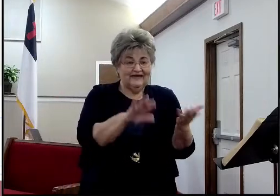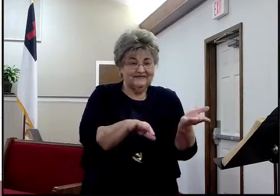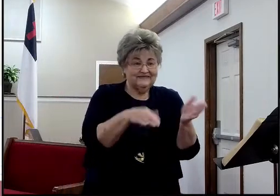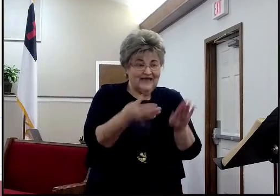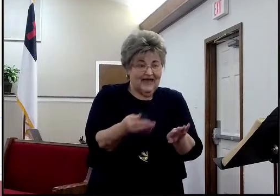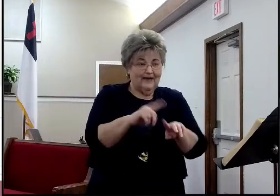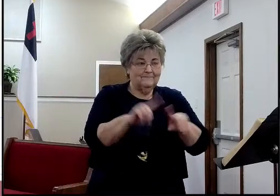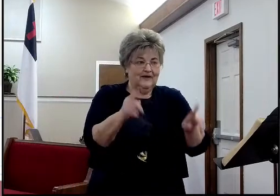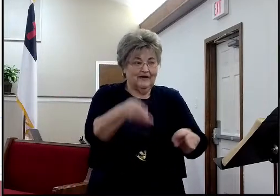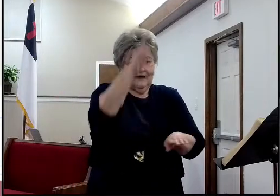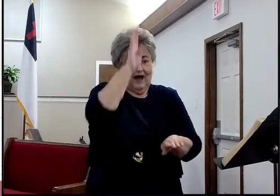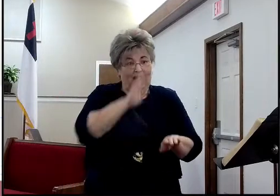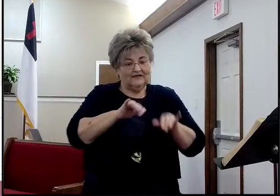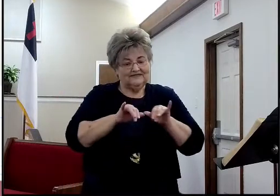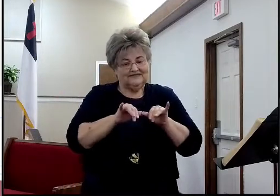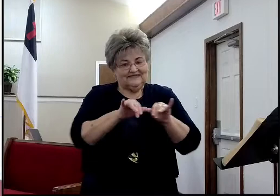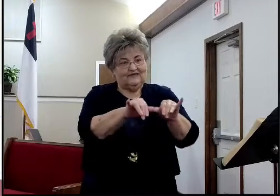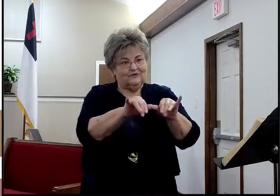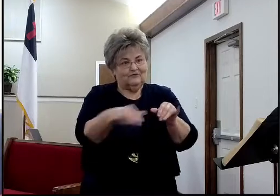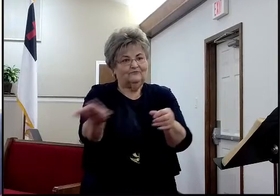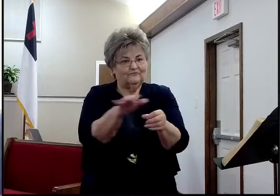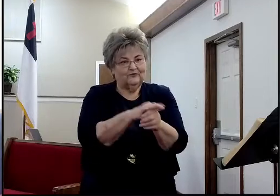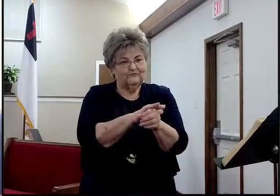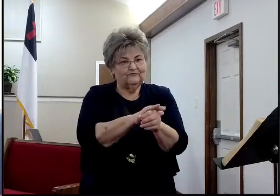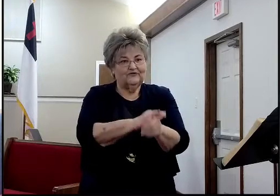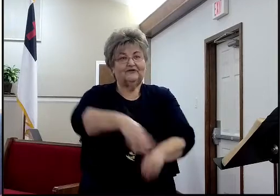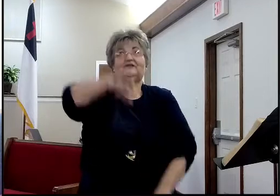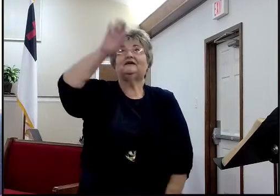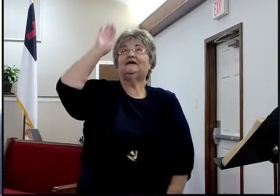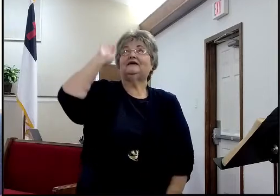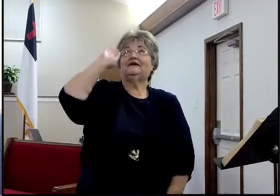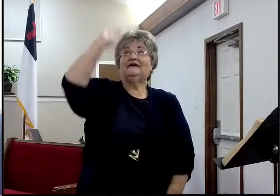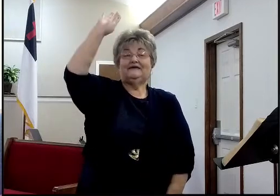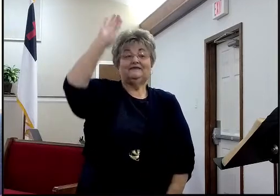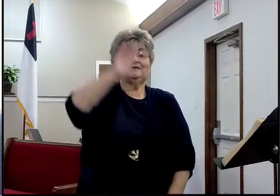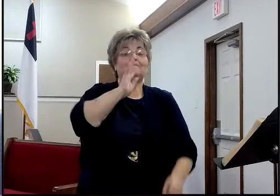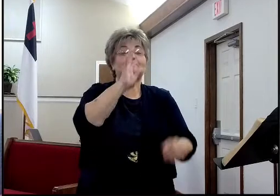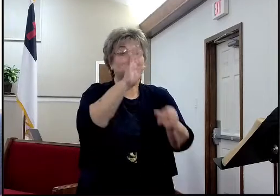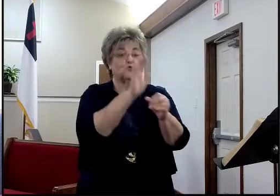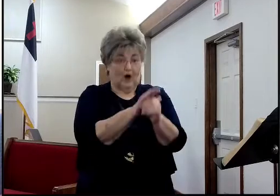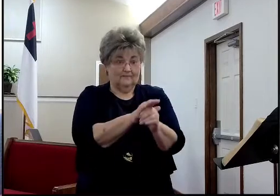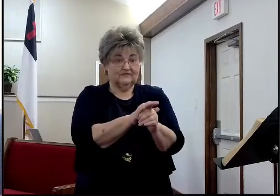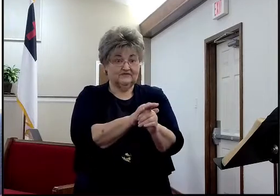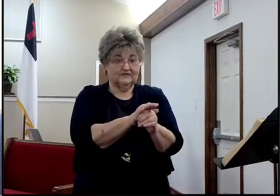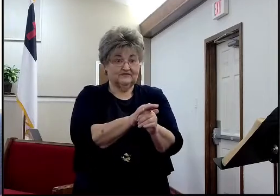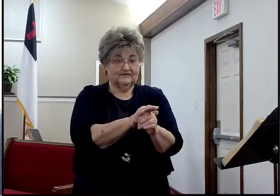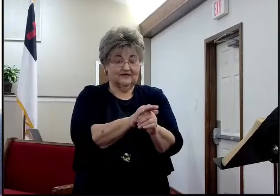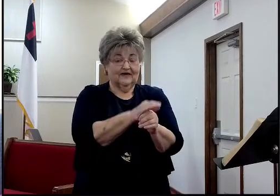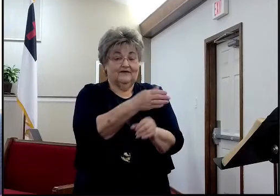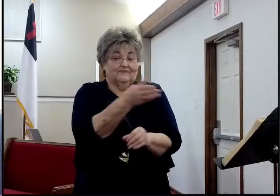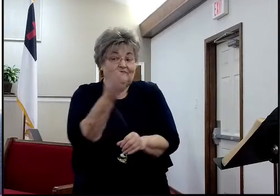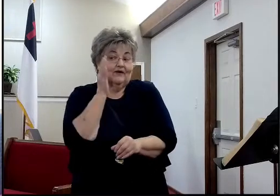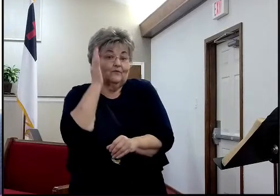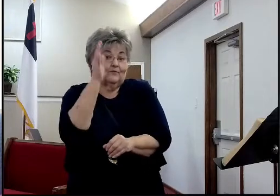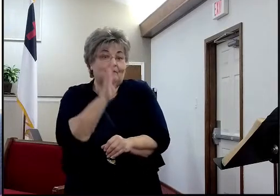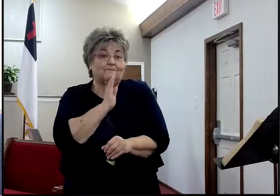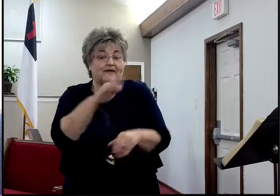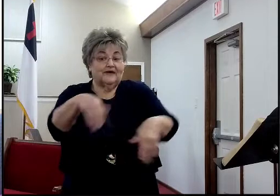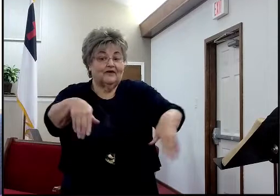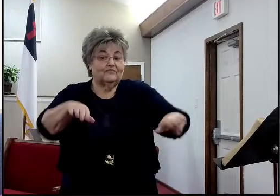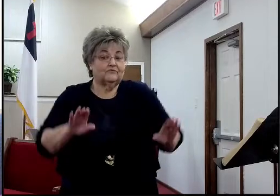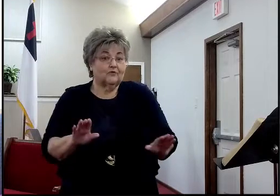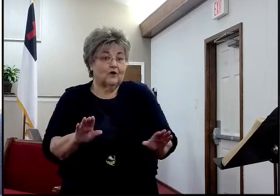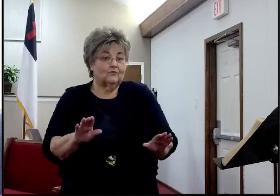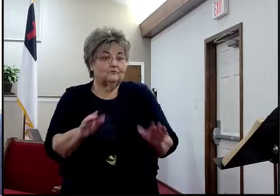you see where I'm going? God's still fulfilling his promises, and he still will. There will be a throne, Jesus Christ sits on literally, and reigns